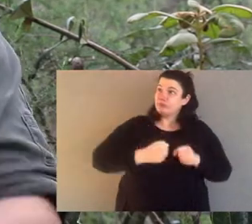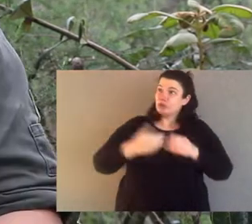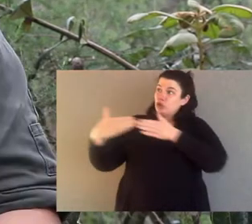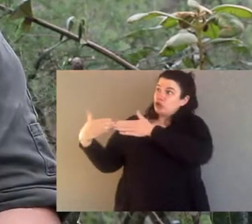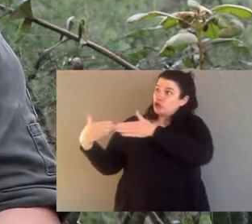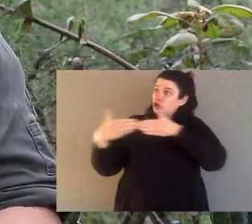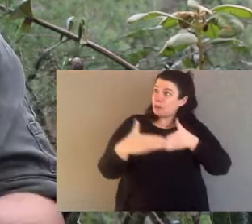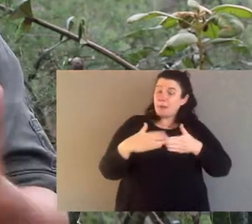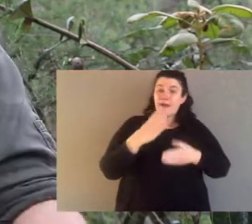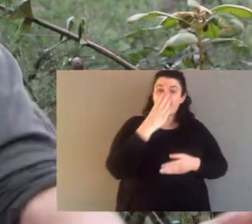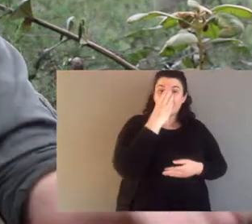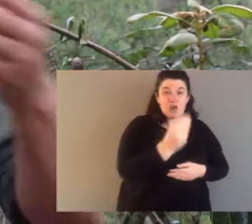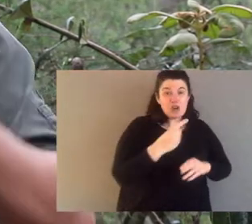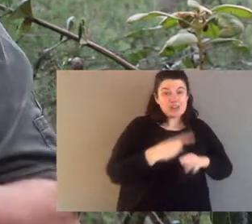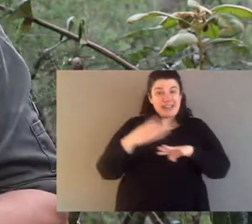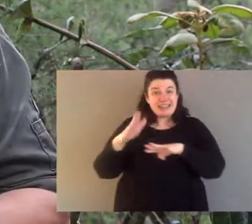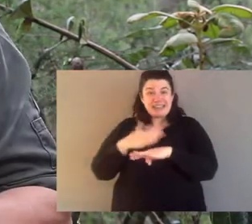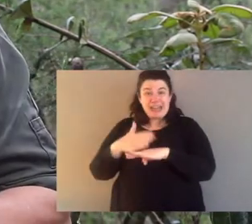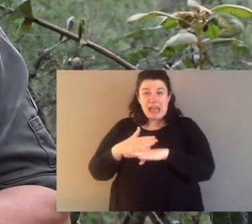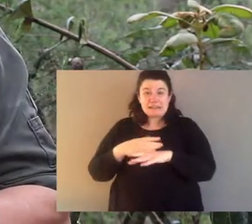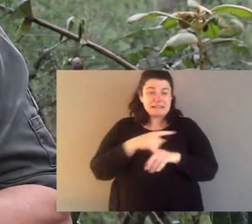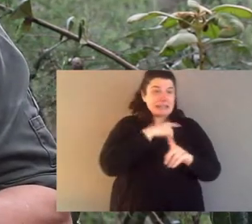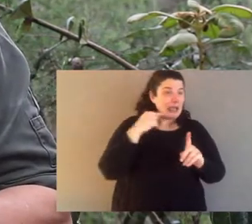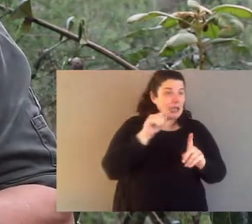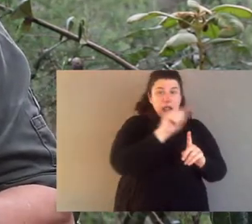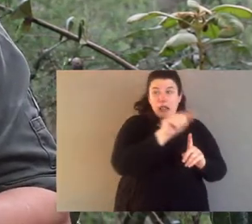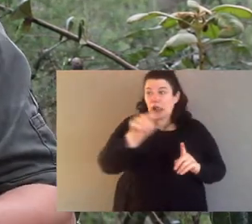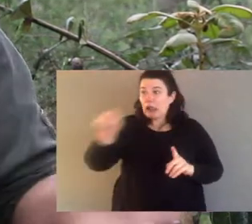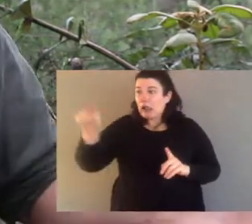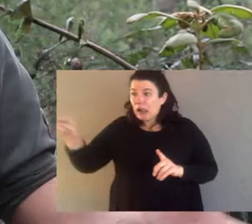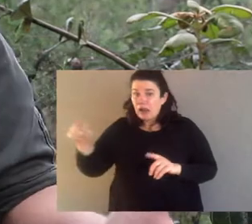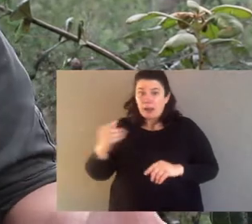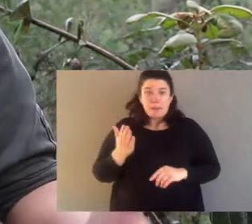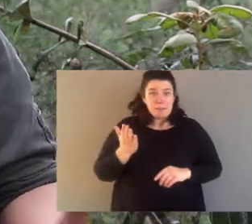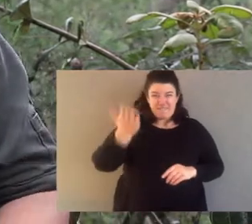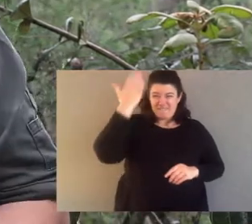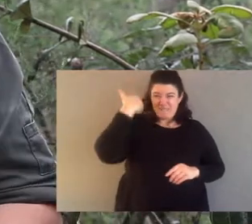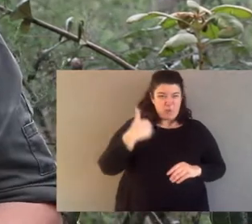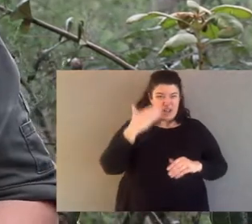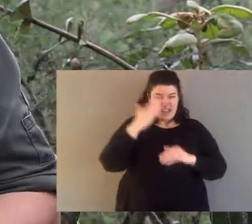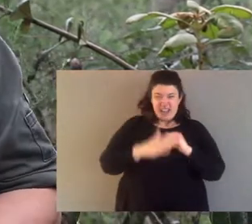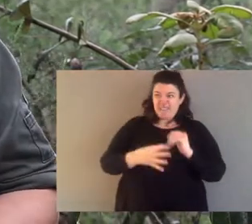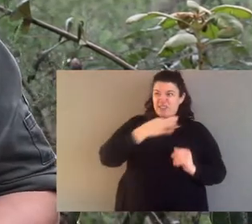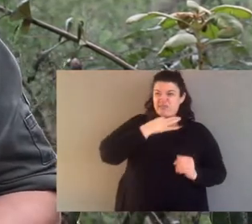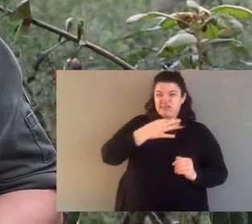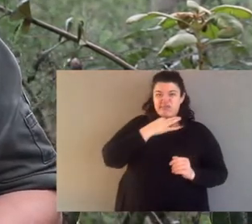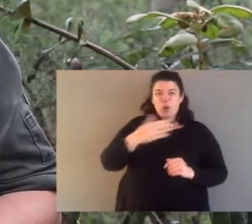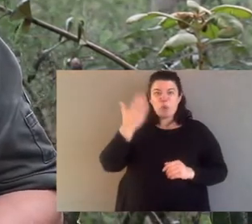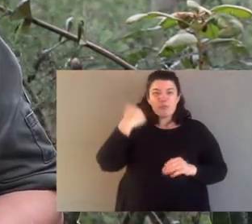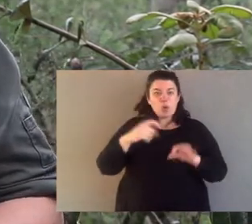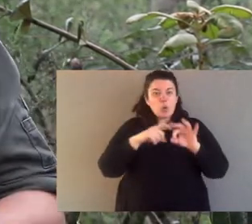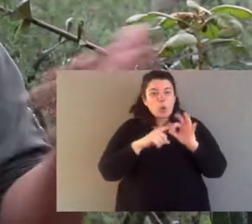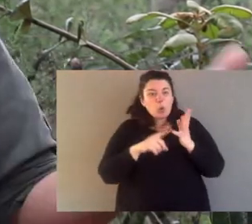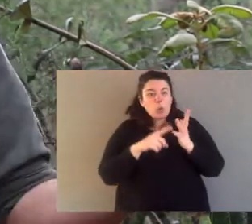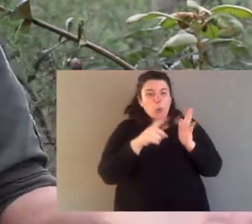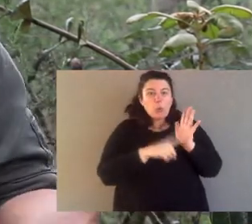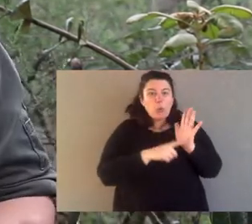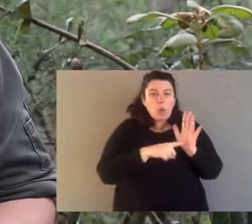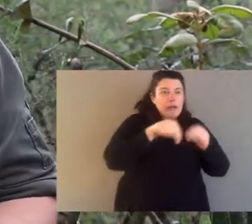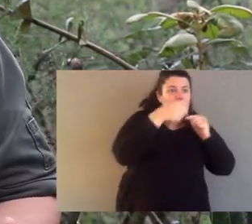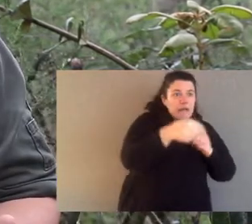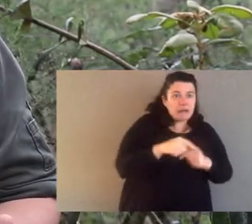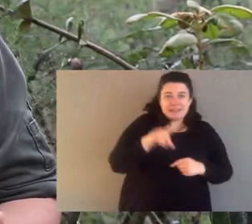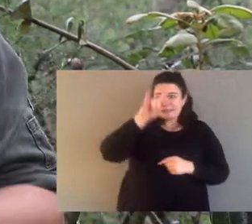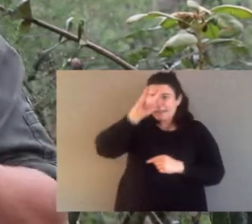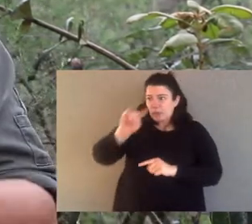fox and the feral cat that came with Europeans to Australia. Now, our little potteroos didn't have predators like fox and cat. They had devils and